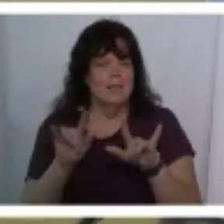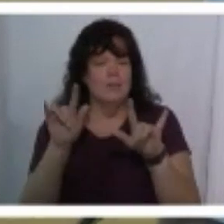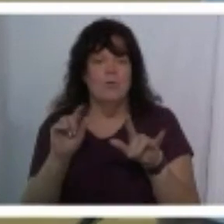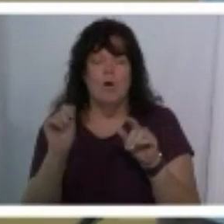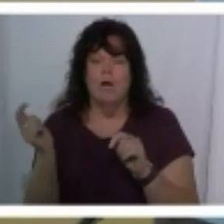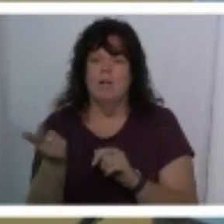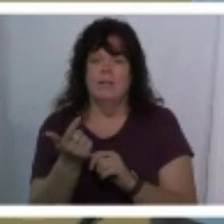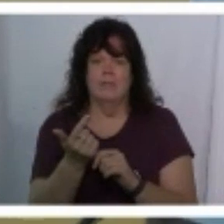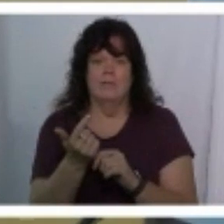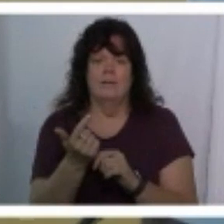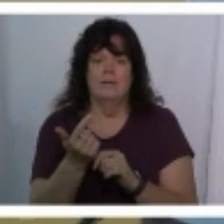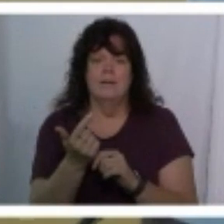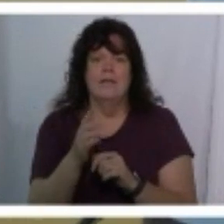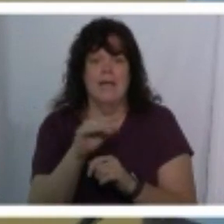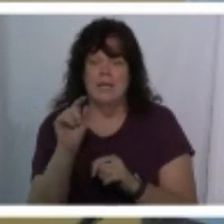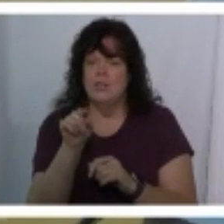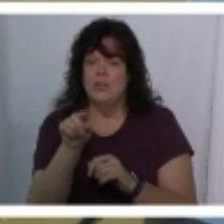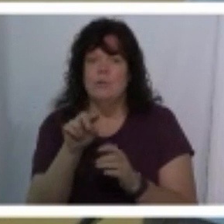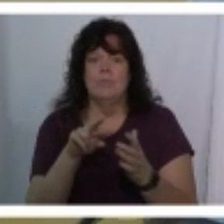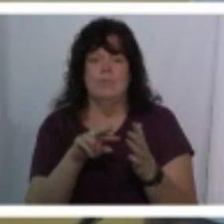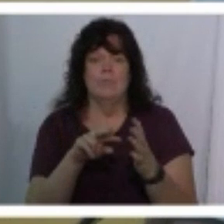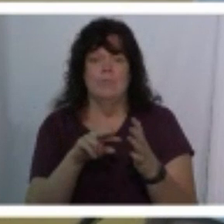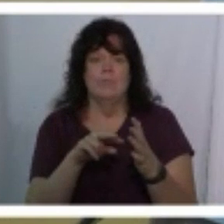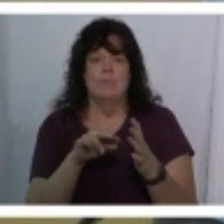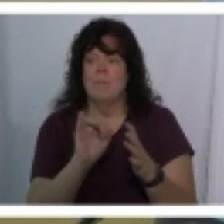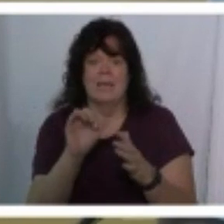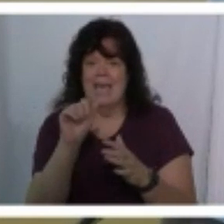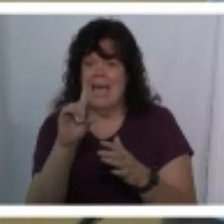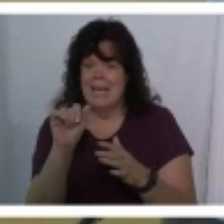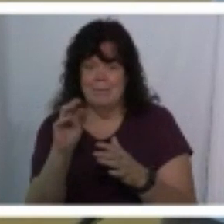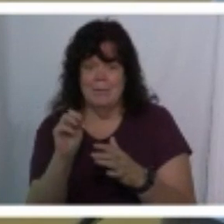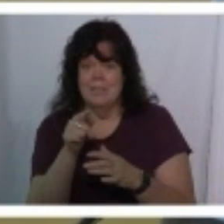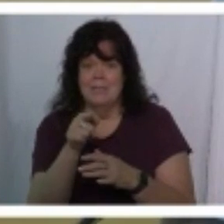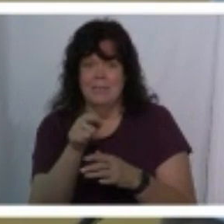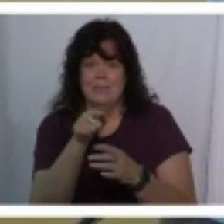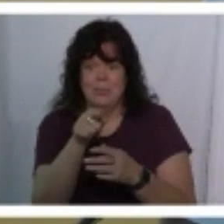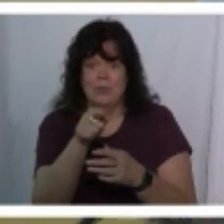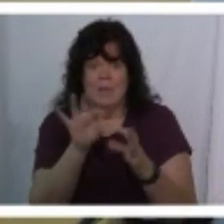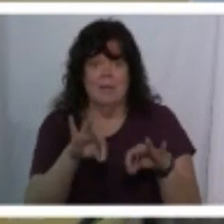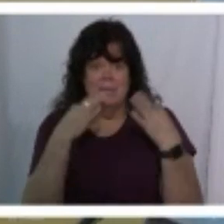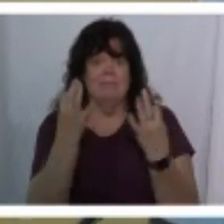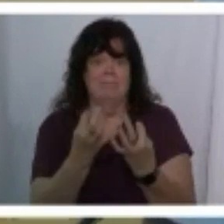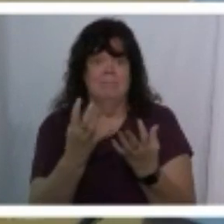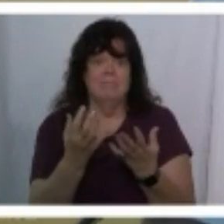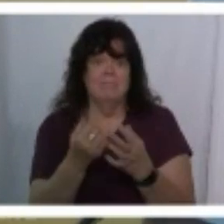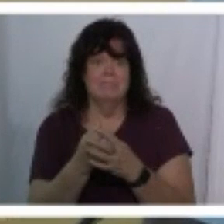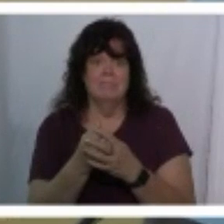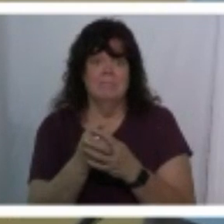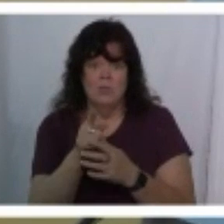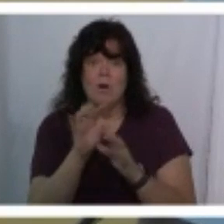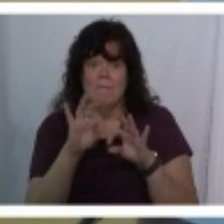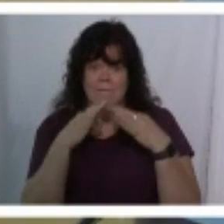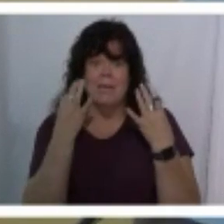and uh you mean yeah i'm like adam you're you're your family your